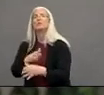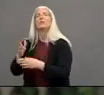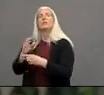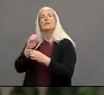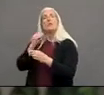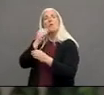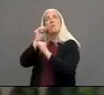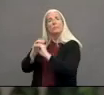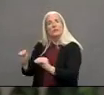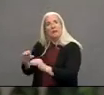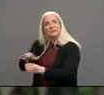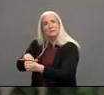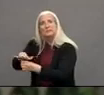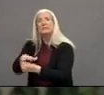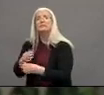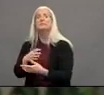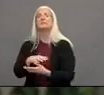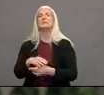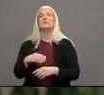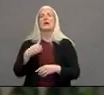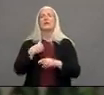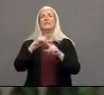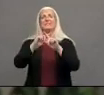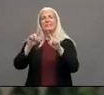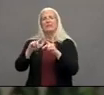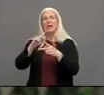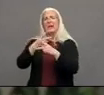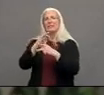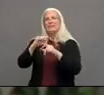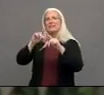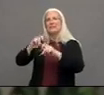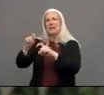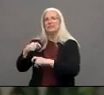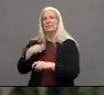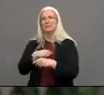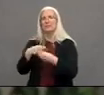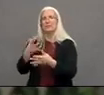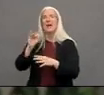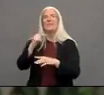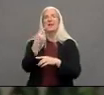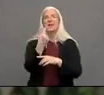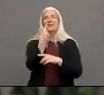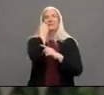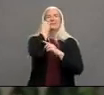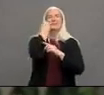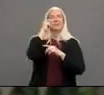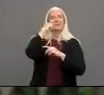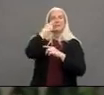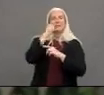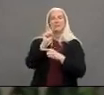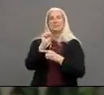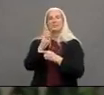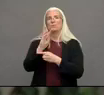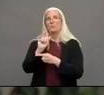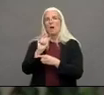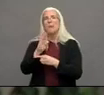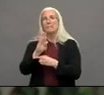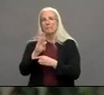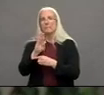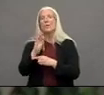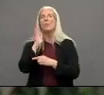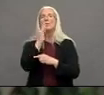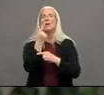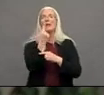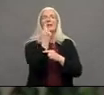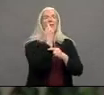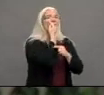type of specimen that we gather is a nasal pharyngeal swab and it's swabbing the nose going in through the nose to the